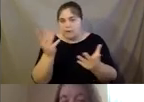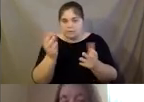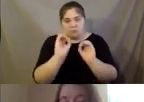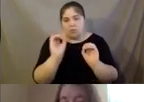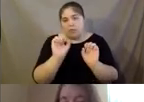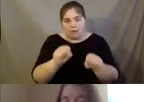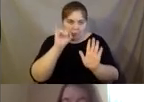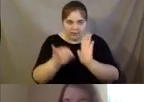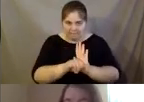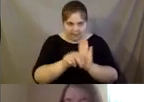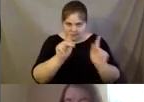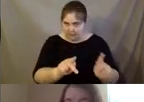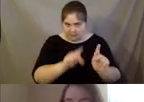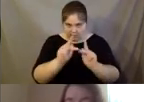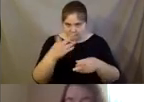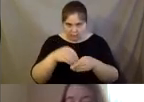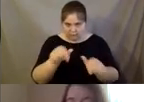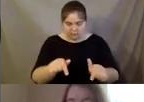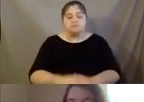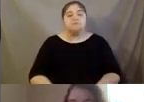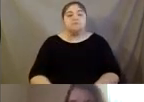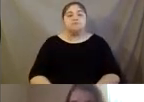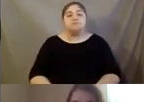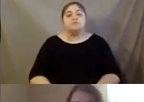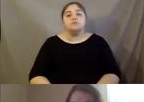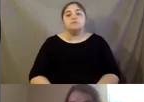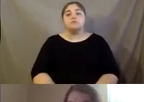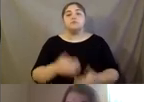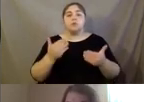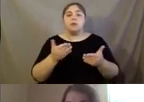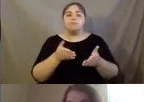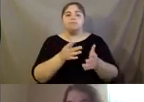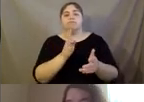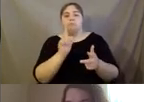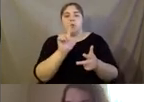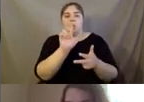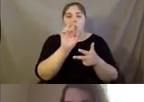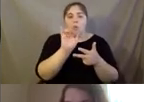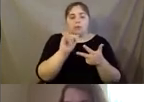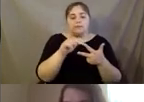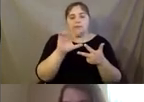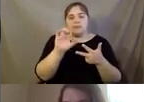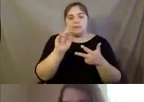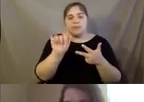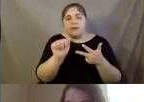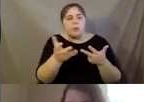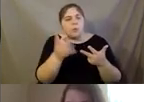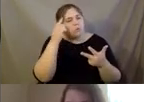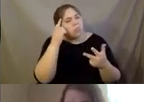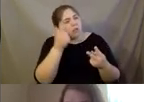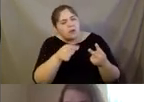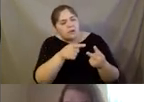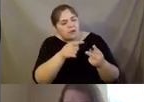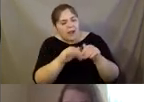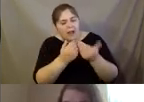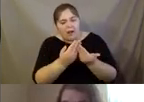here. So we're going to lean into Lori and Cynthia just to touch upon what do we think? How can we take somebody